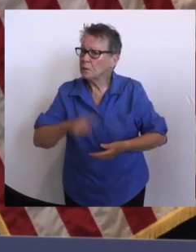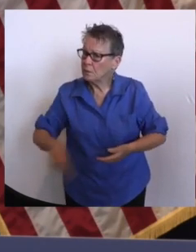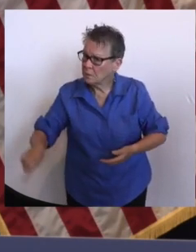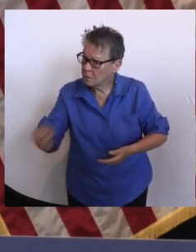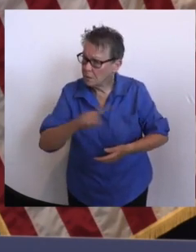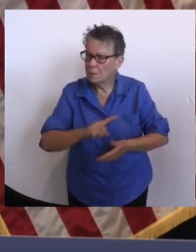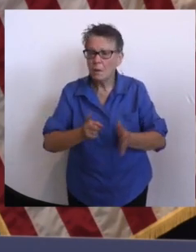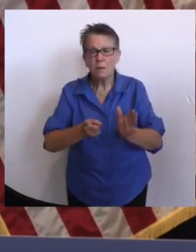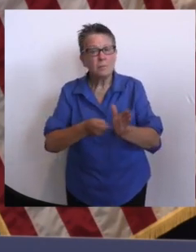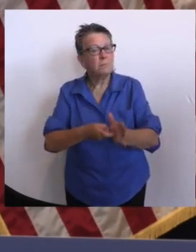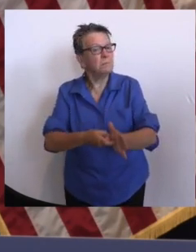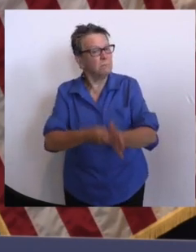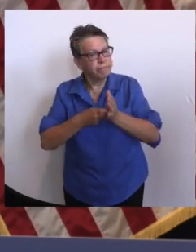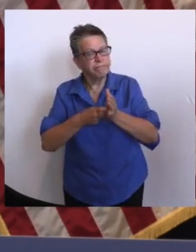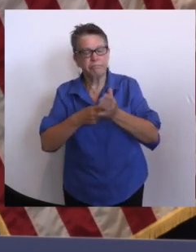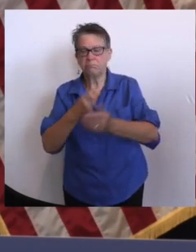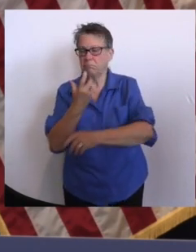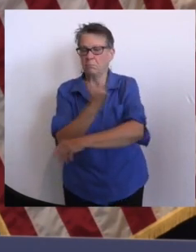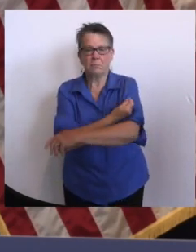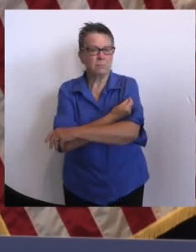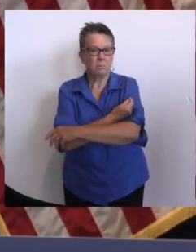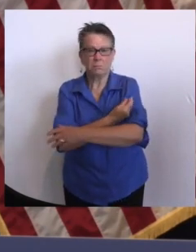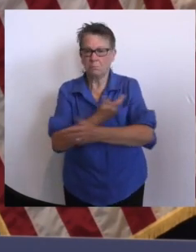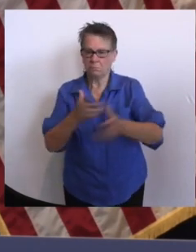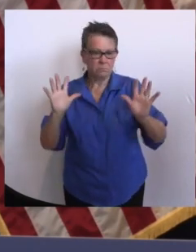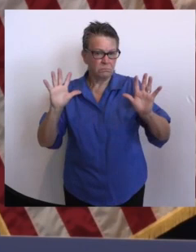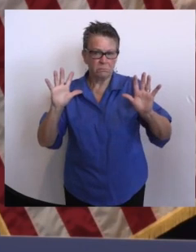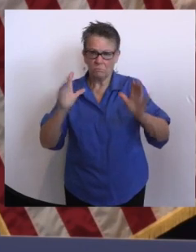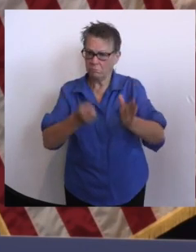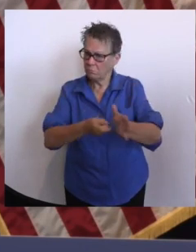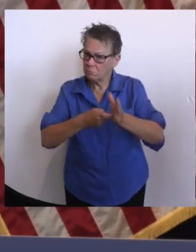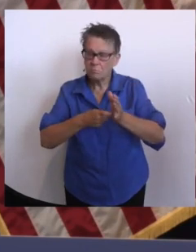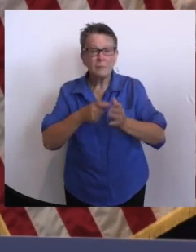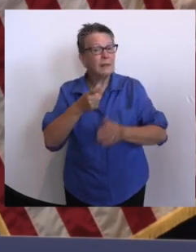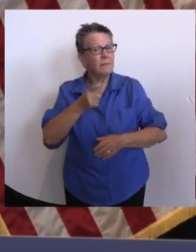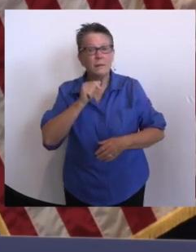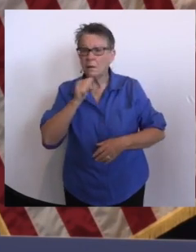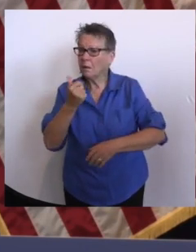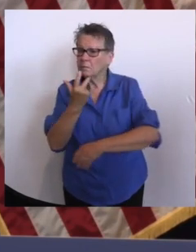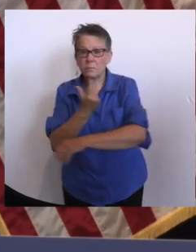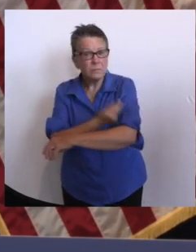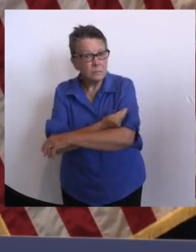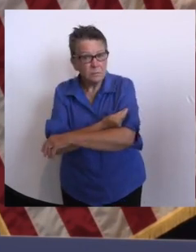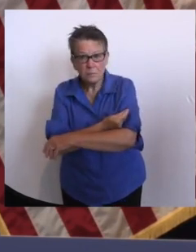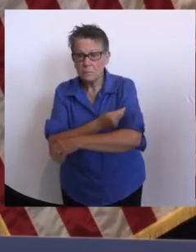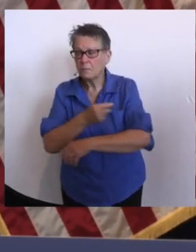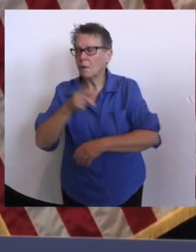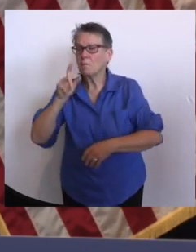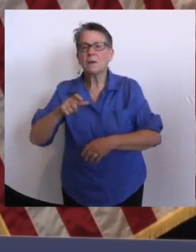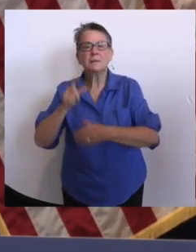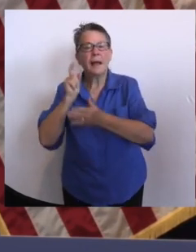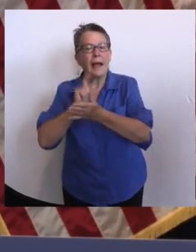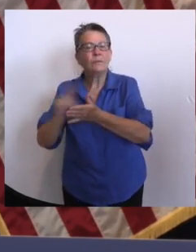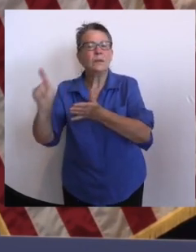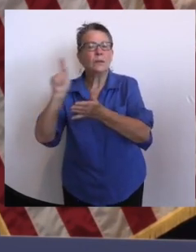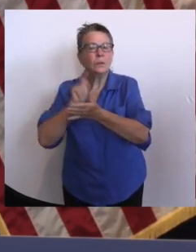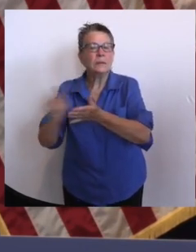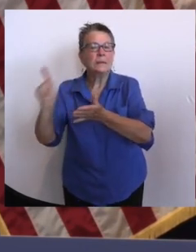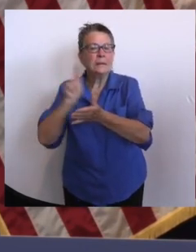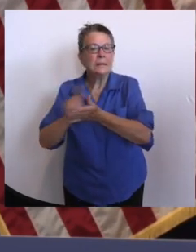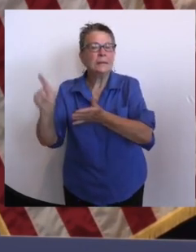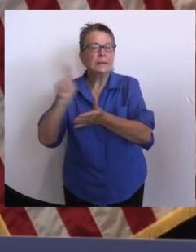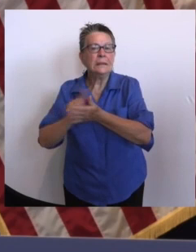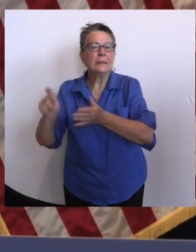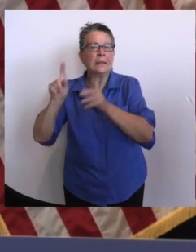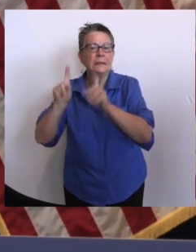-19 testing at a minimum of one to two times per week. By September 7th, all workers in certain state and